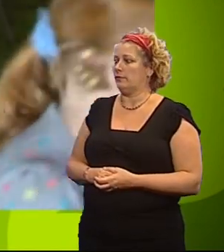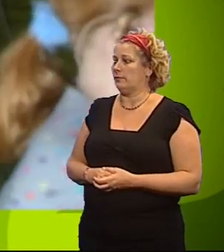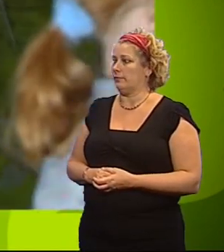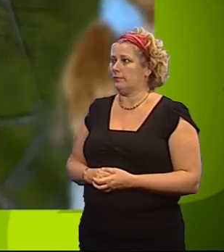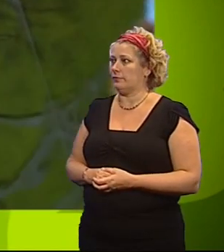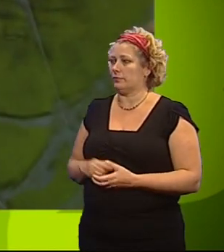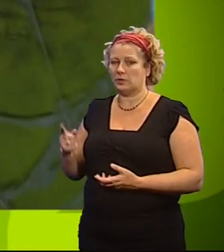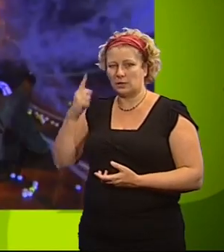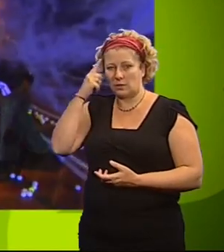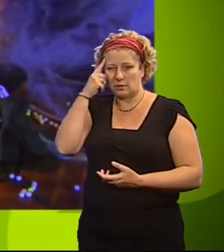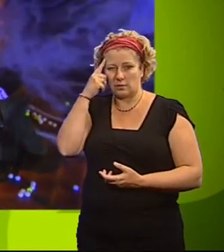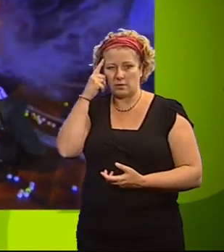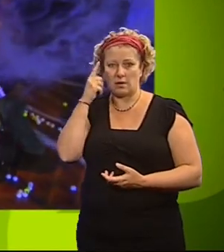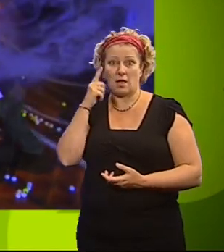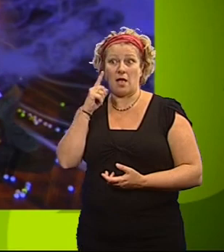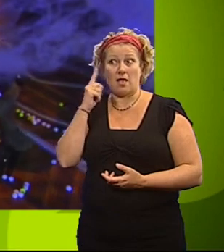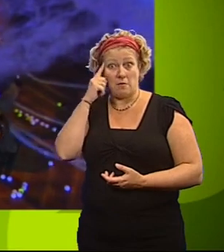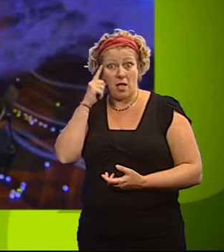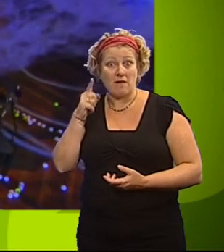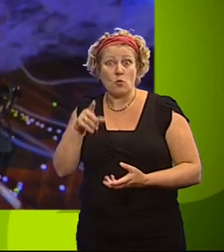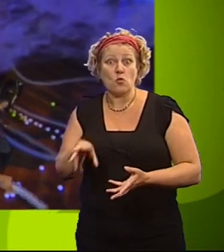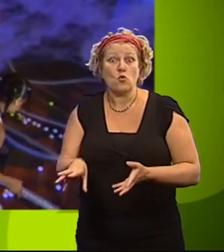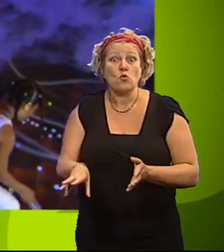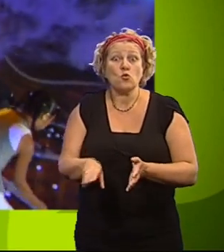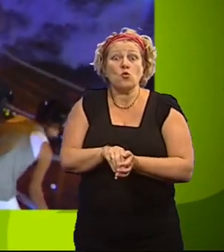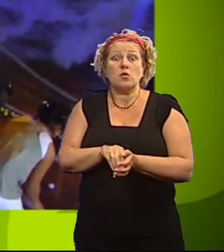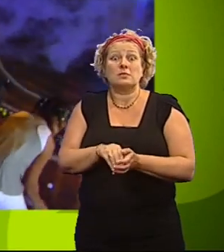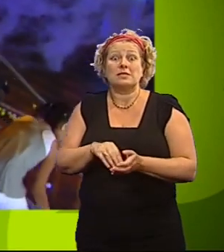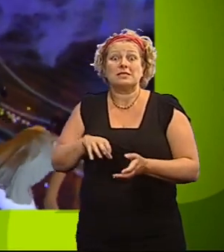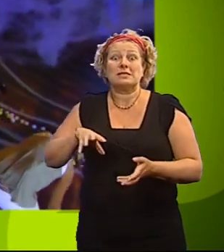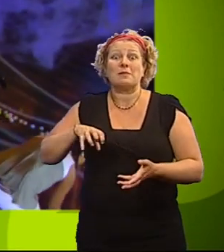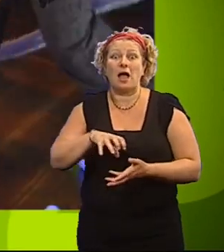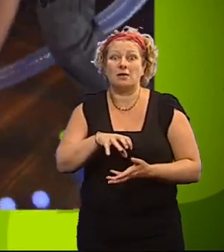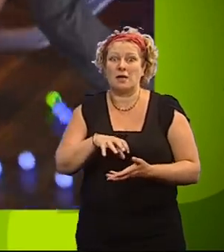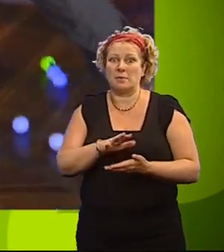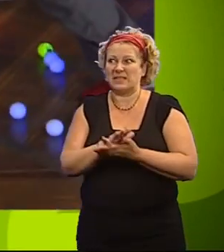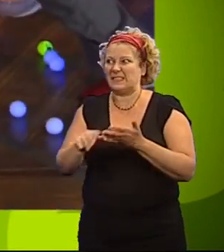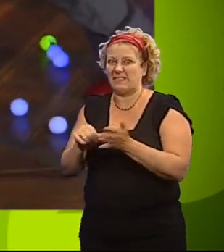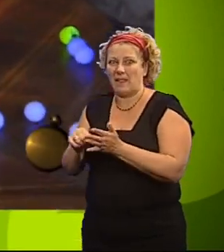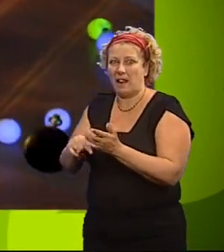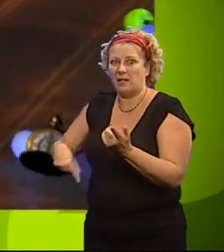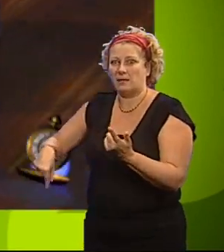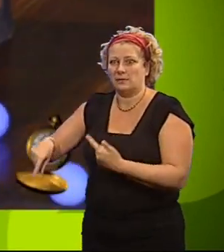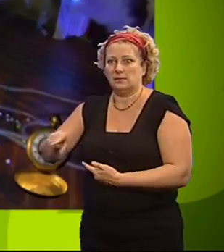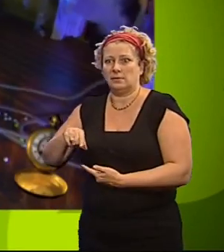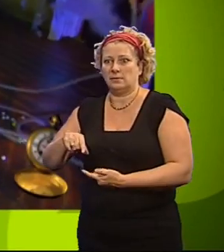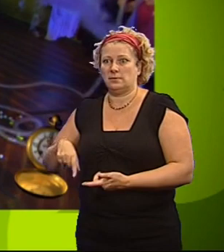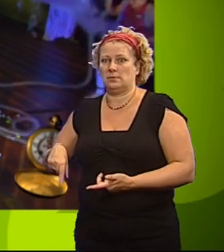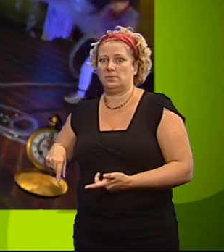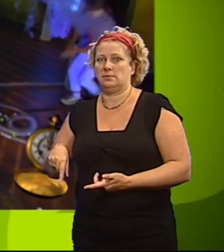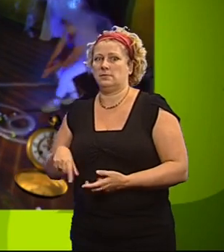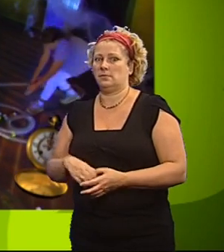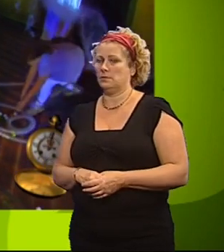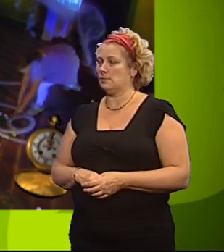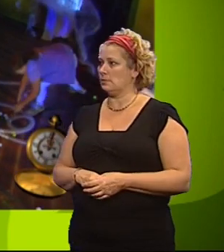Choose your moment wisely. Remember, if you suck up a spider, things will get very difficult for your team. 60